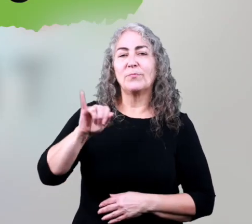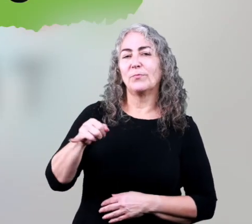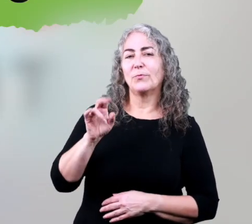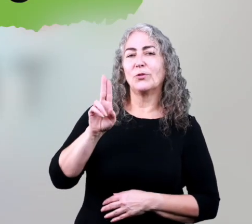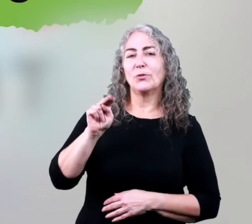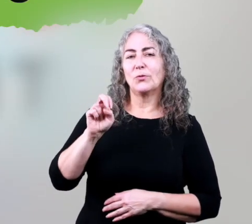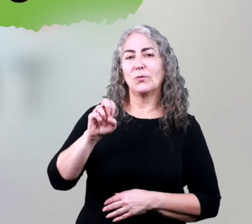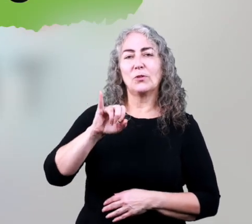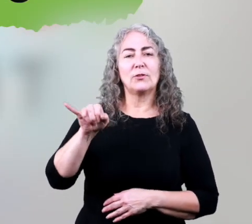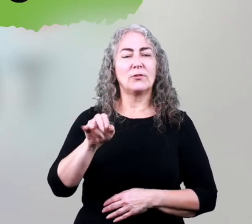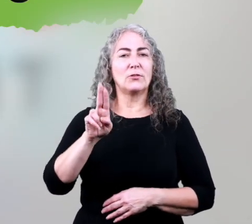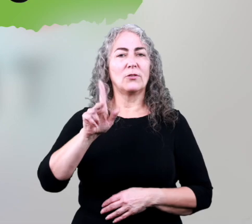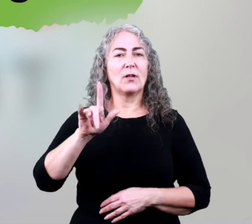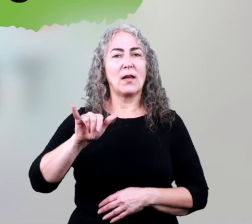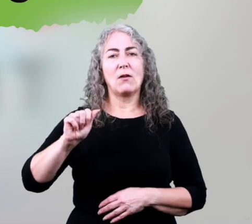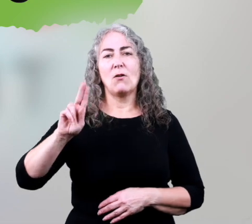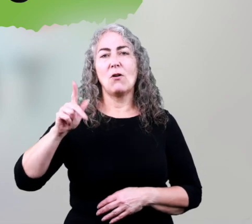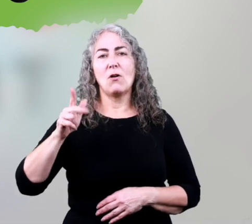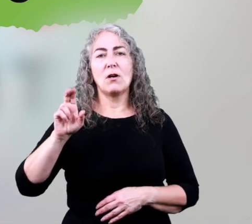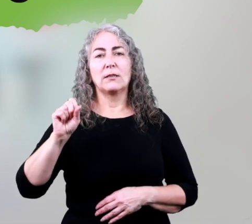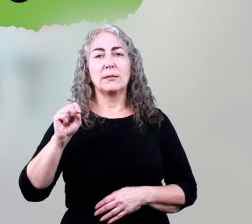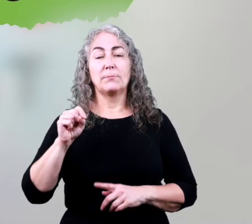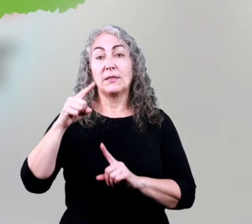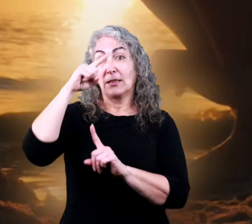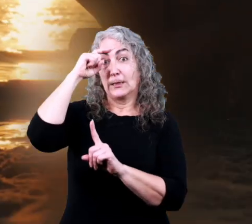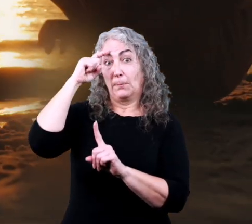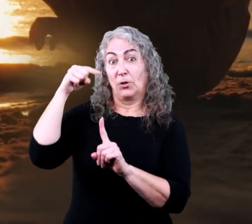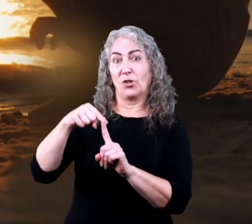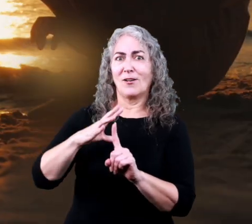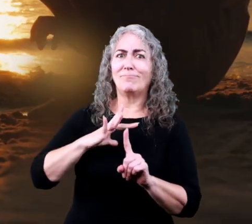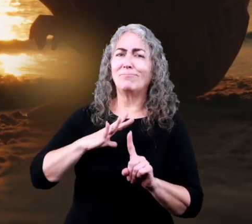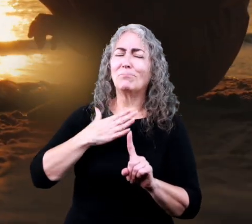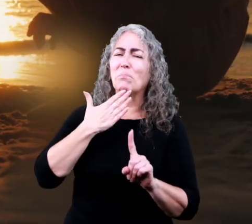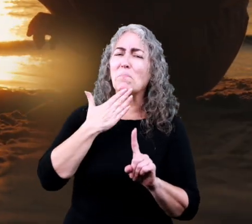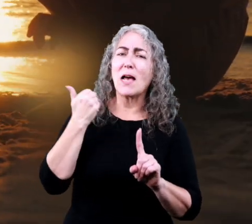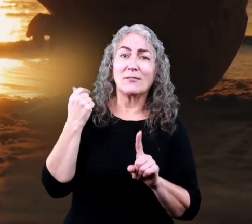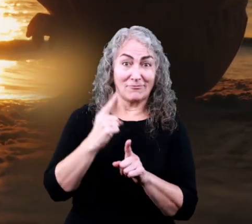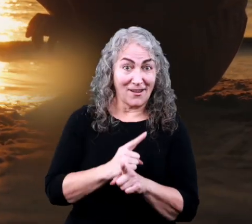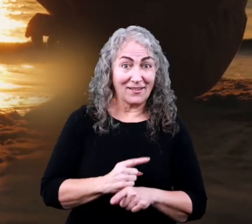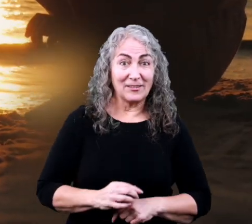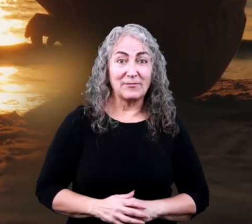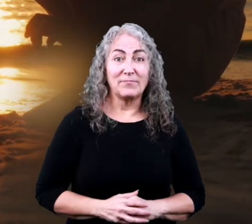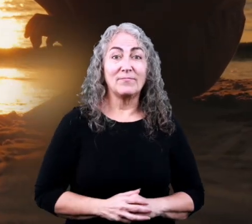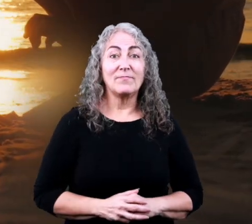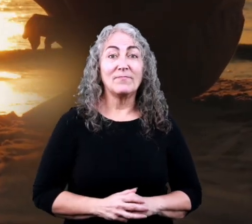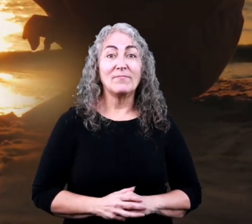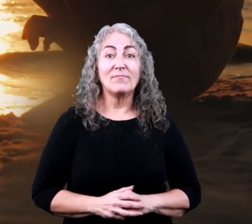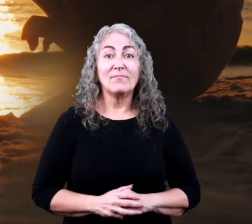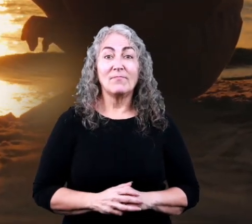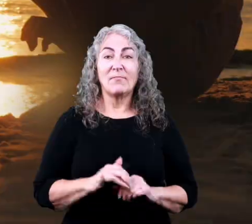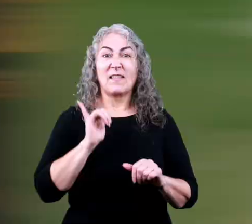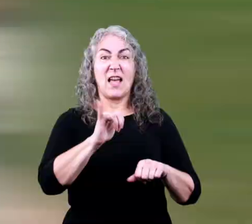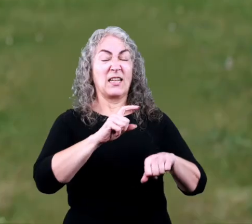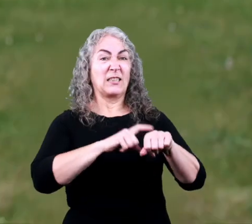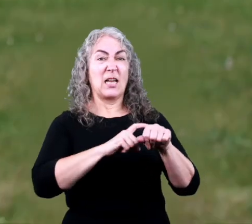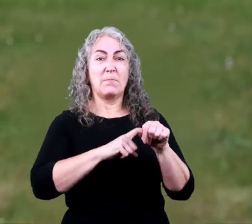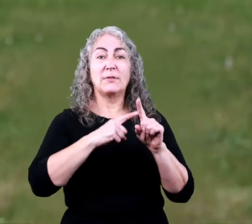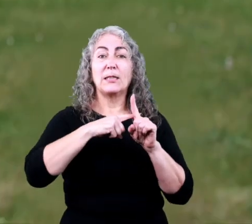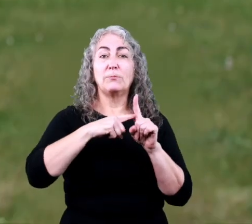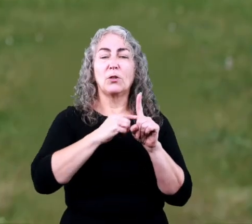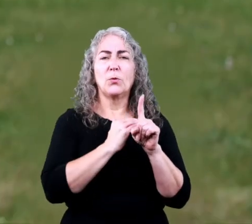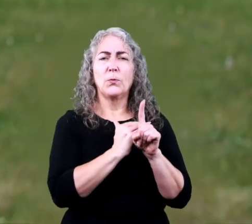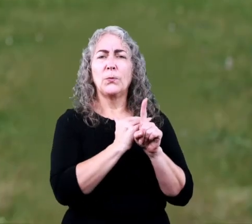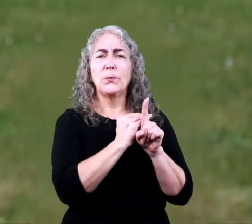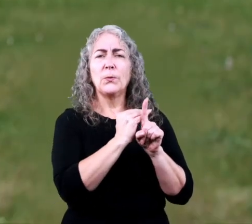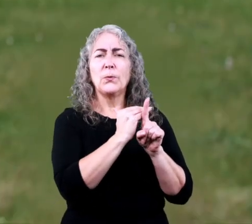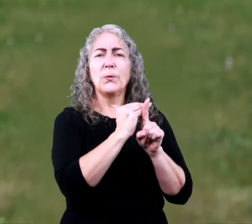Summer June, July, and August Ah, summertime. It's kind of the best, right? This is the